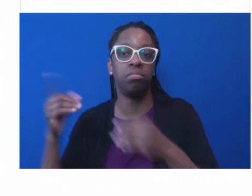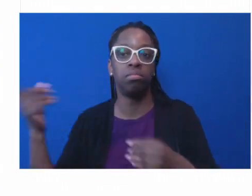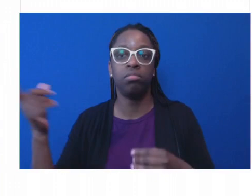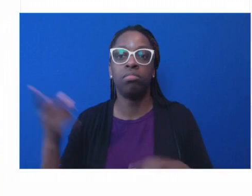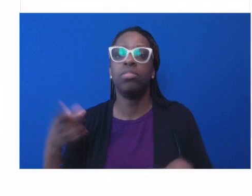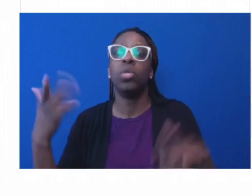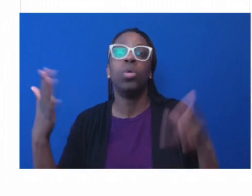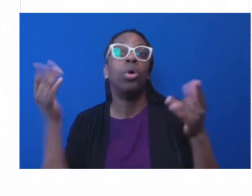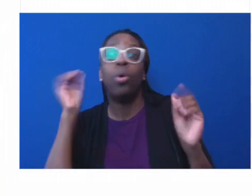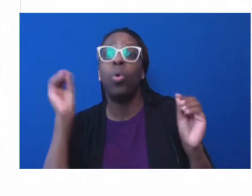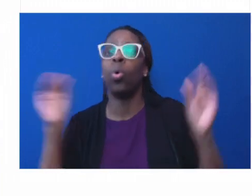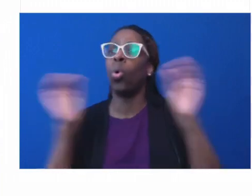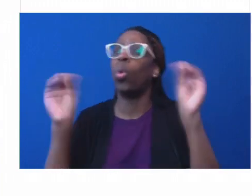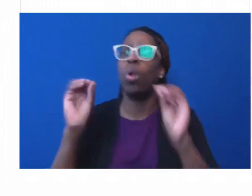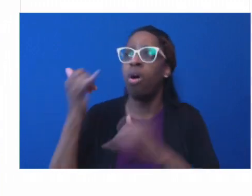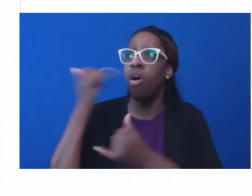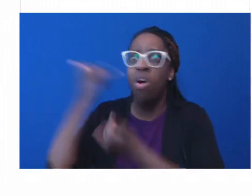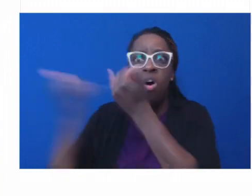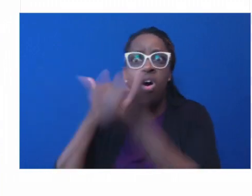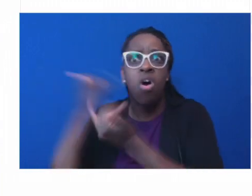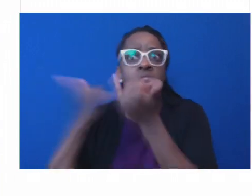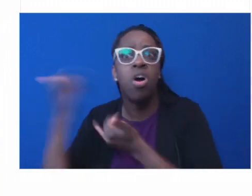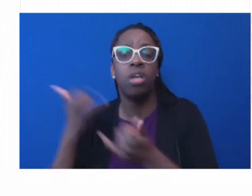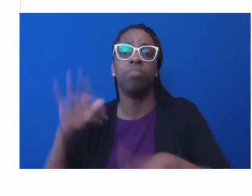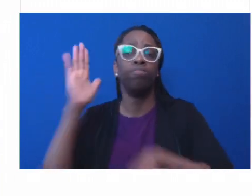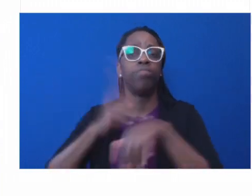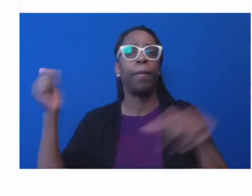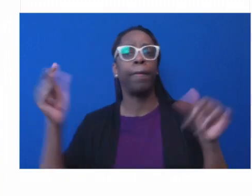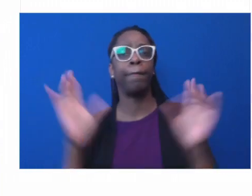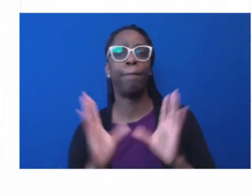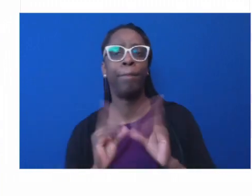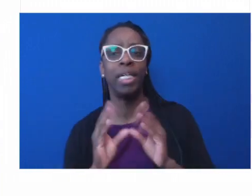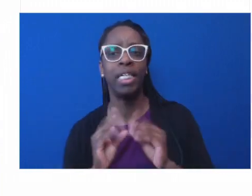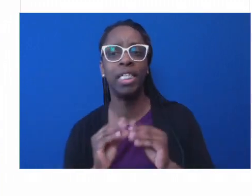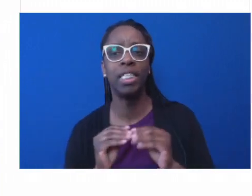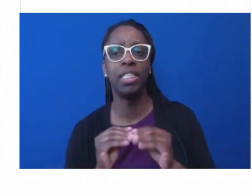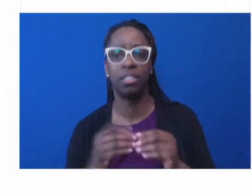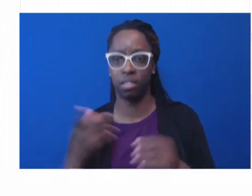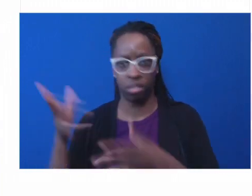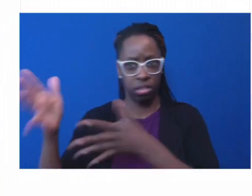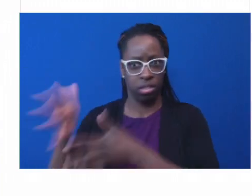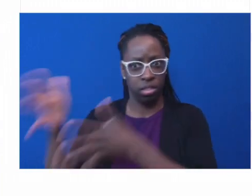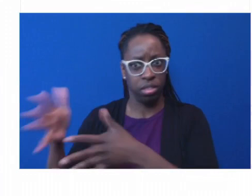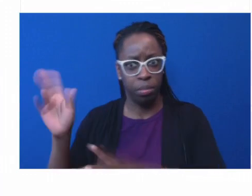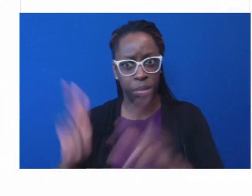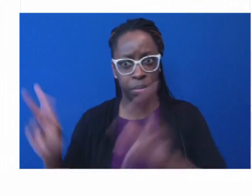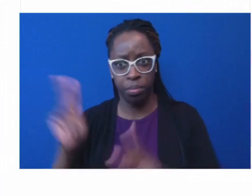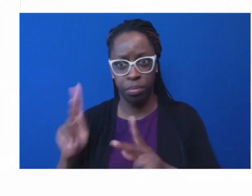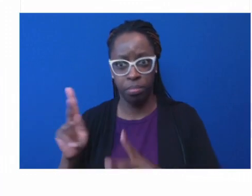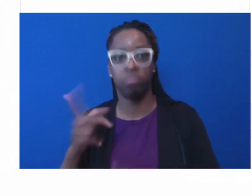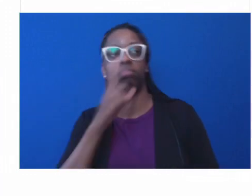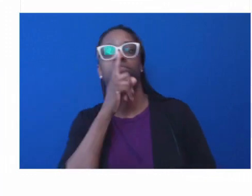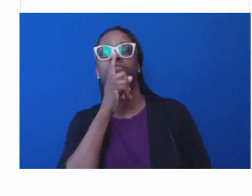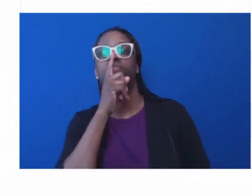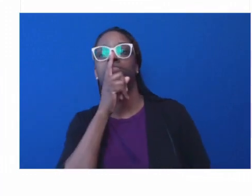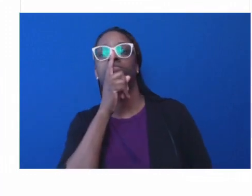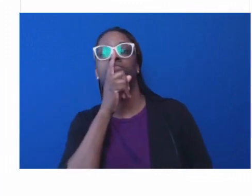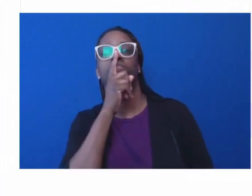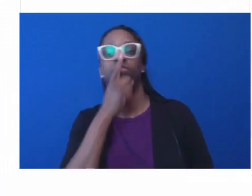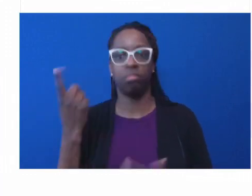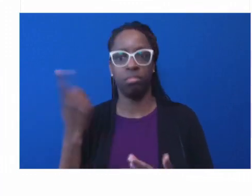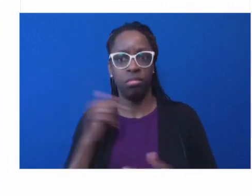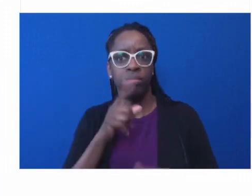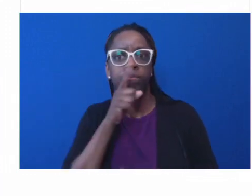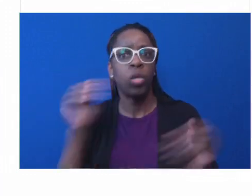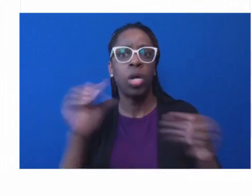literally leaving the people hanging out there. That is unacceptable, and we can't let that happen. And one other thing,